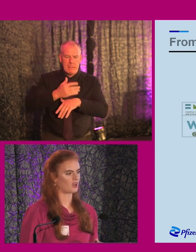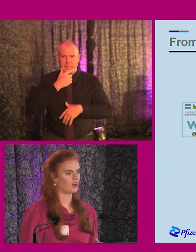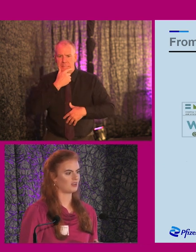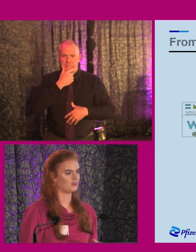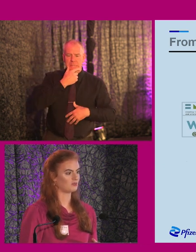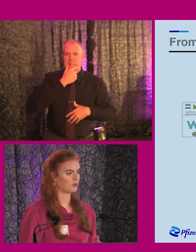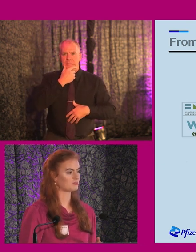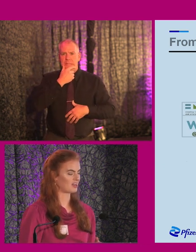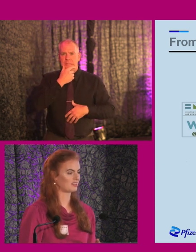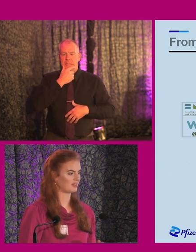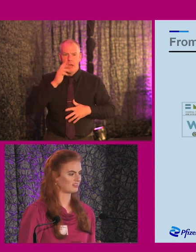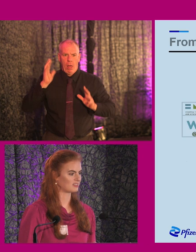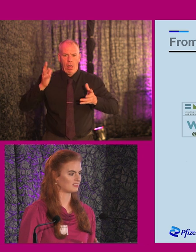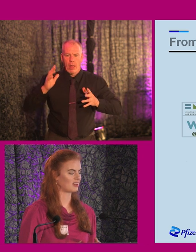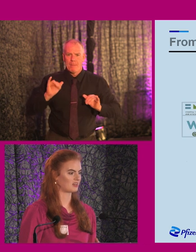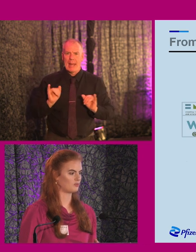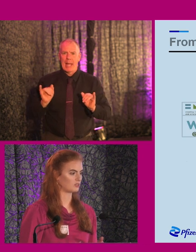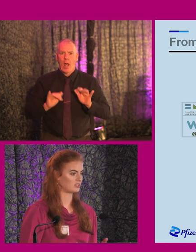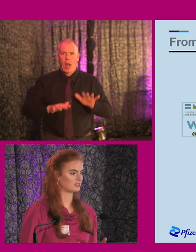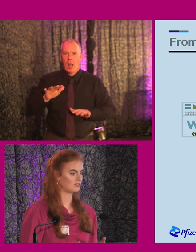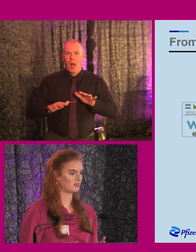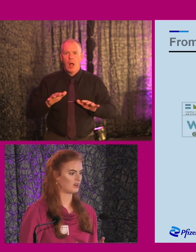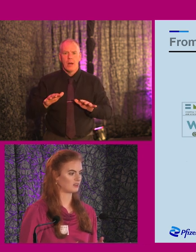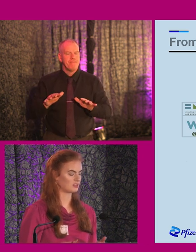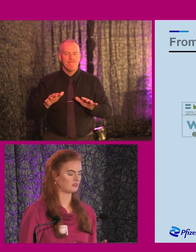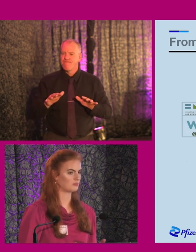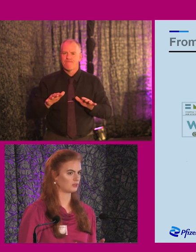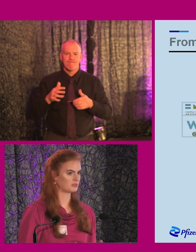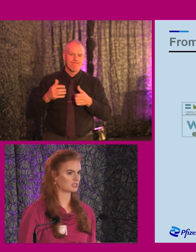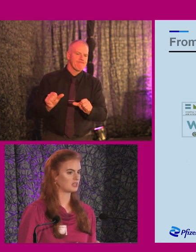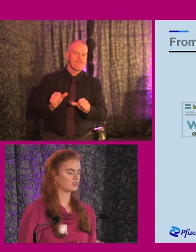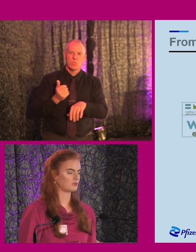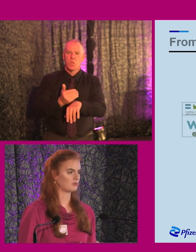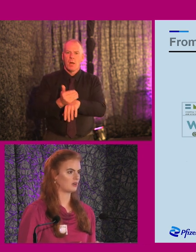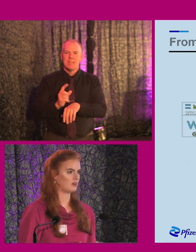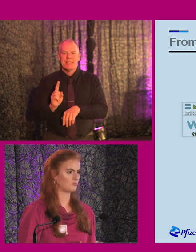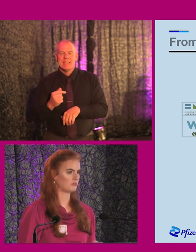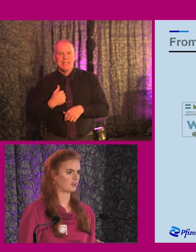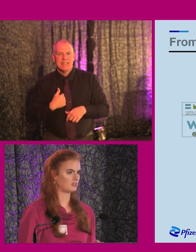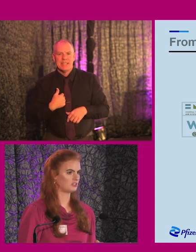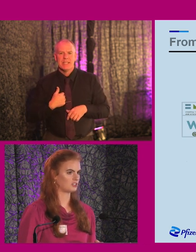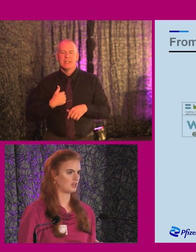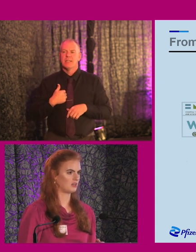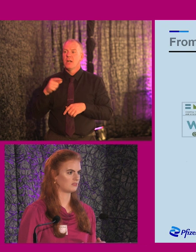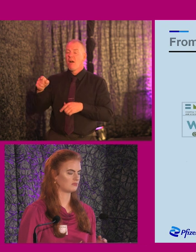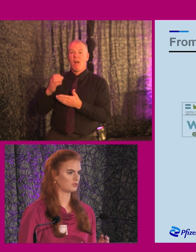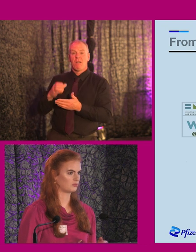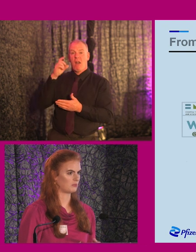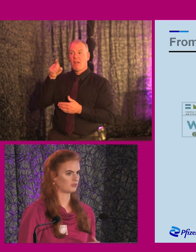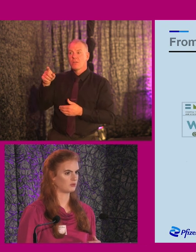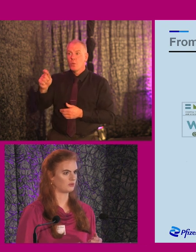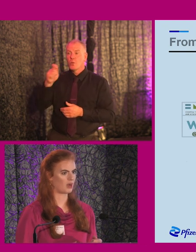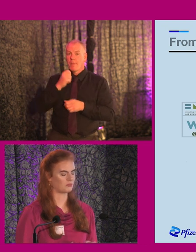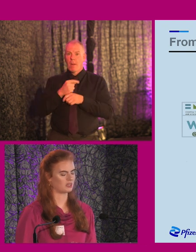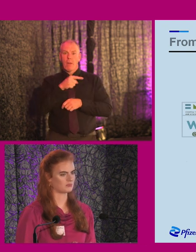I was panicking a little that I wouldn't secure employment. So when my college told